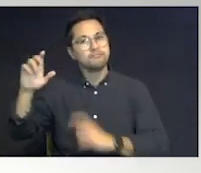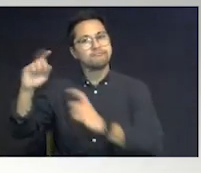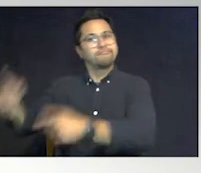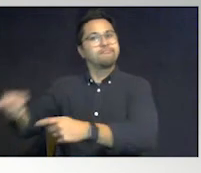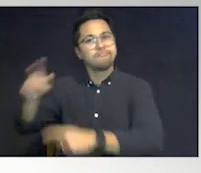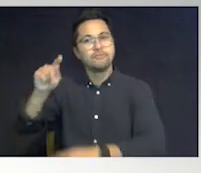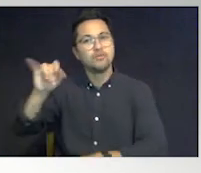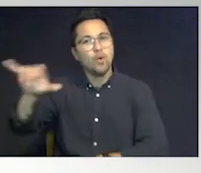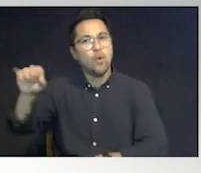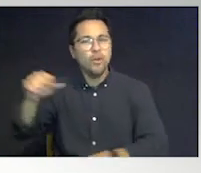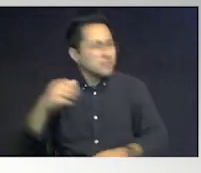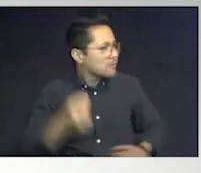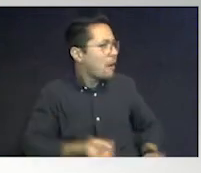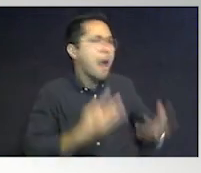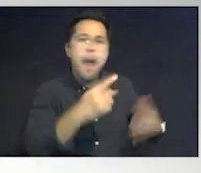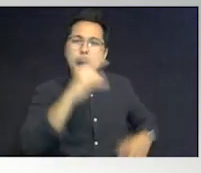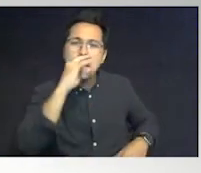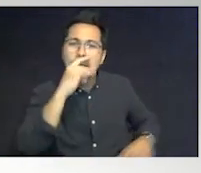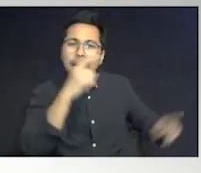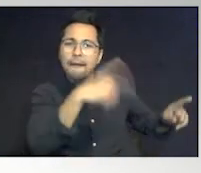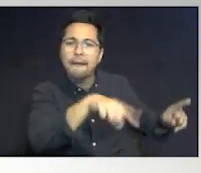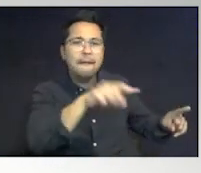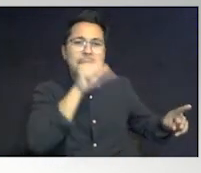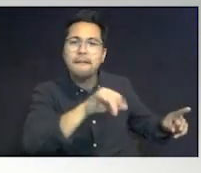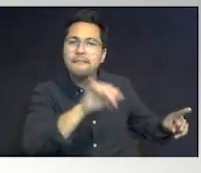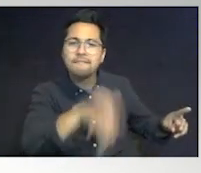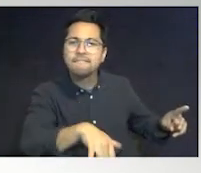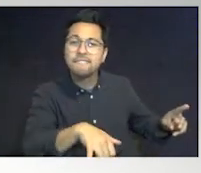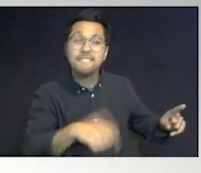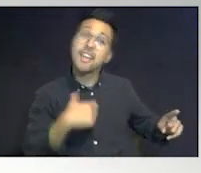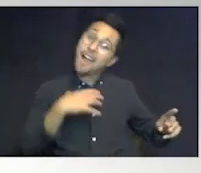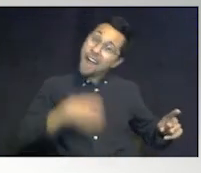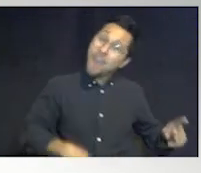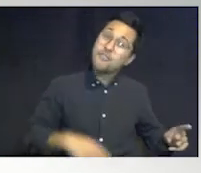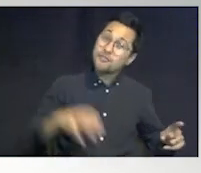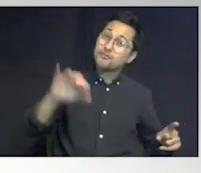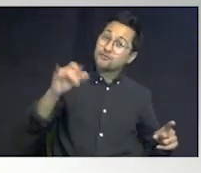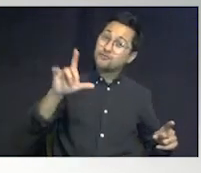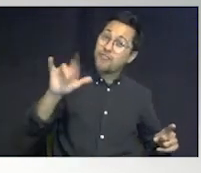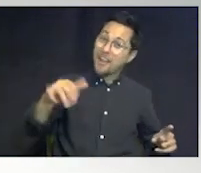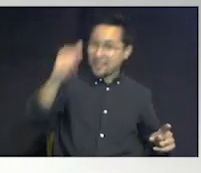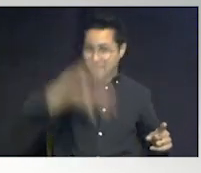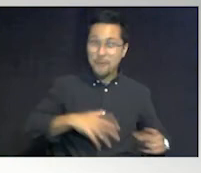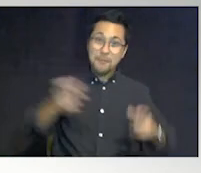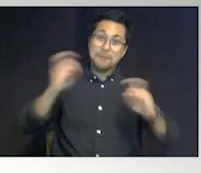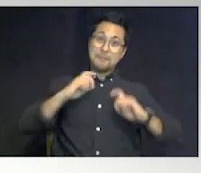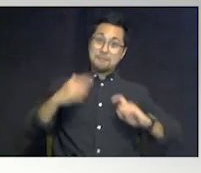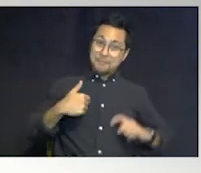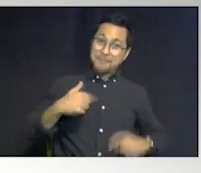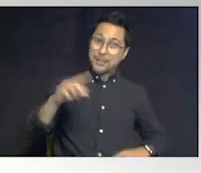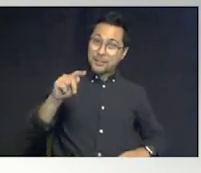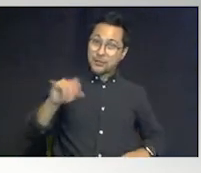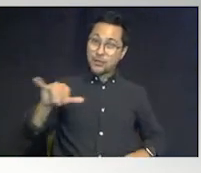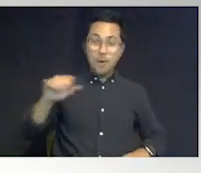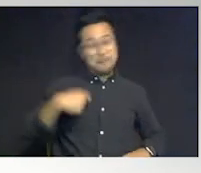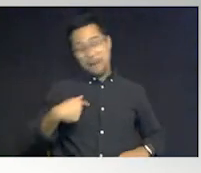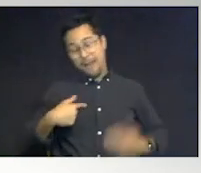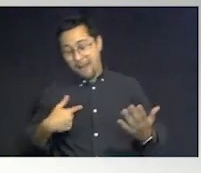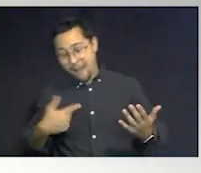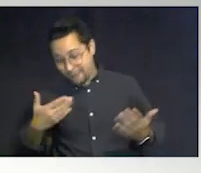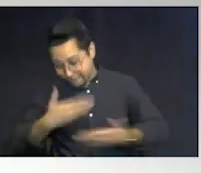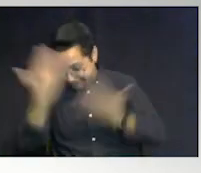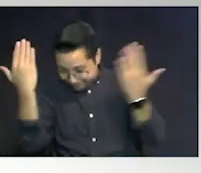And you know how many of our childs love it. I wish the Jolly Man bring me some toys, but he does not. Okay.